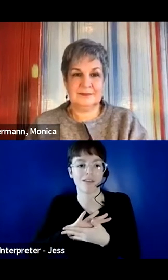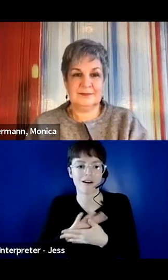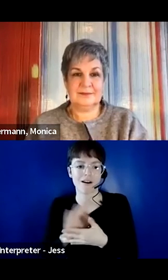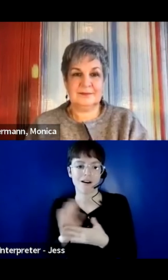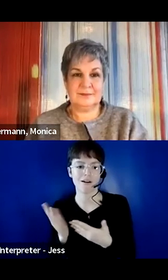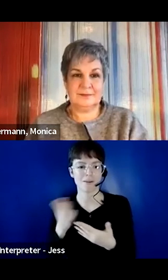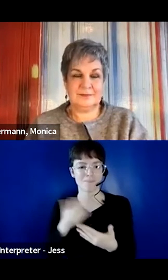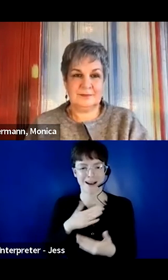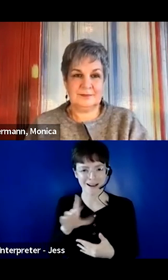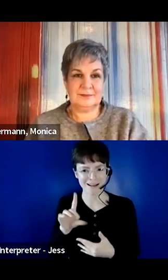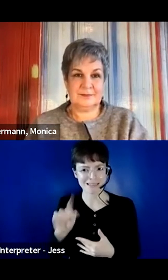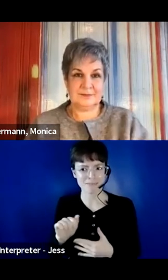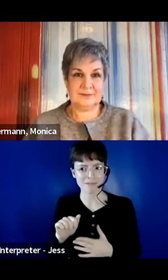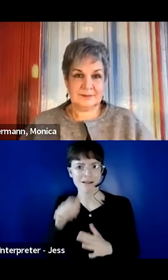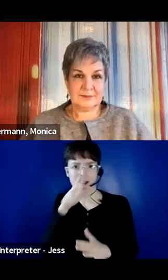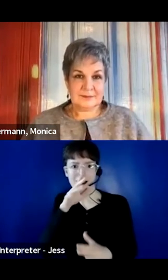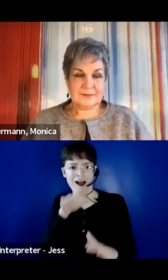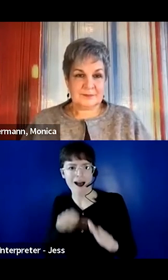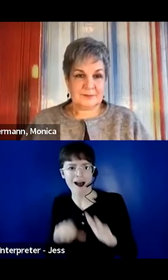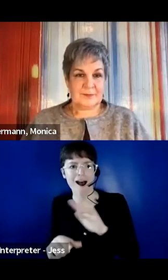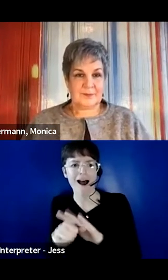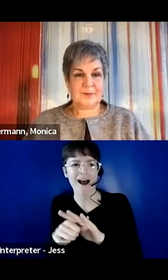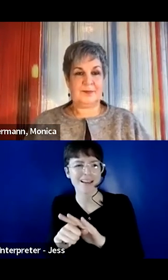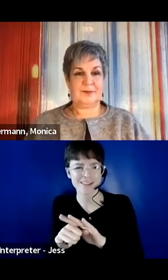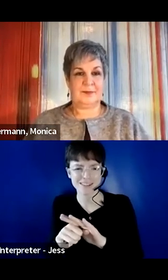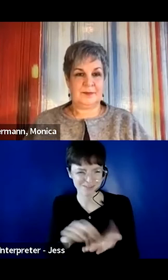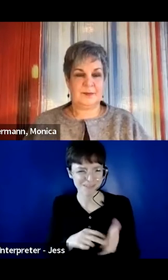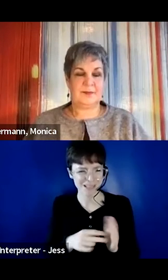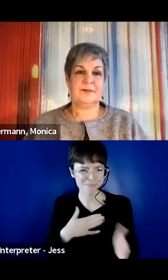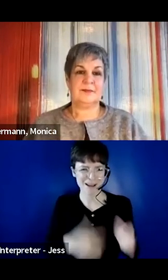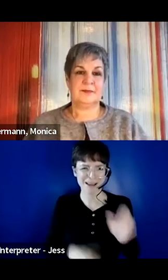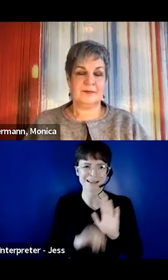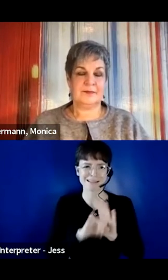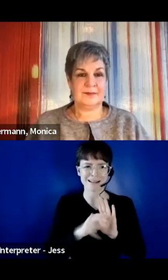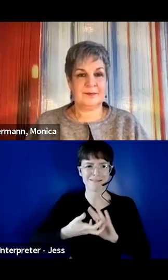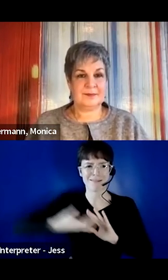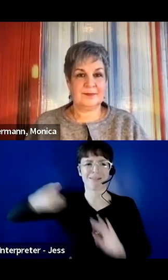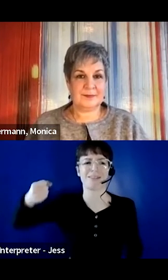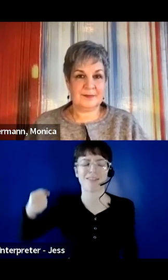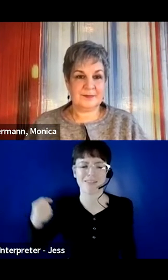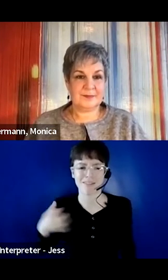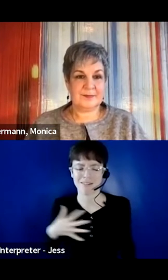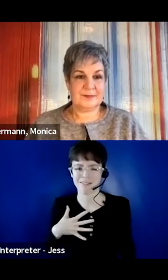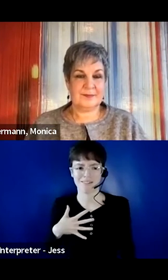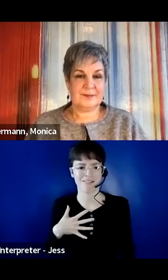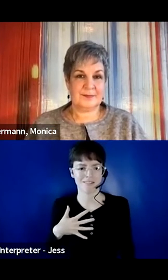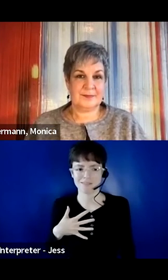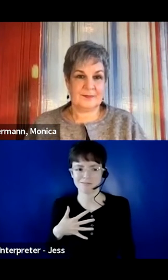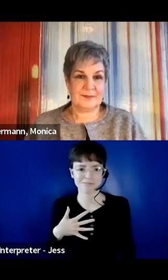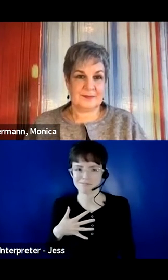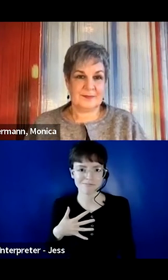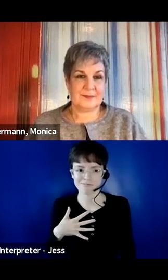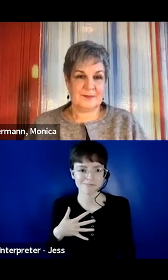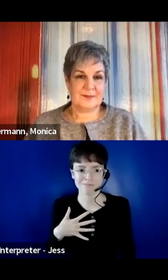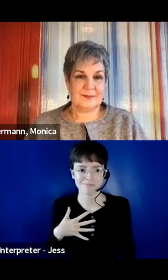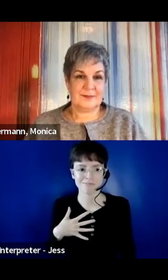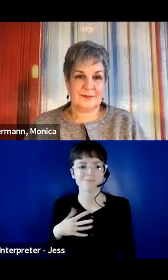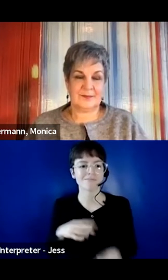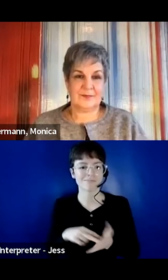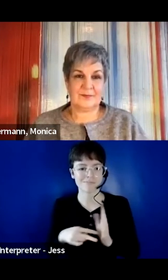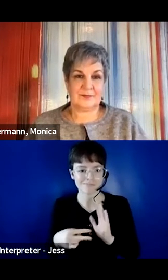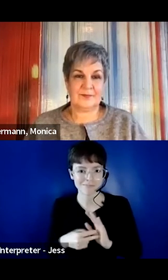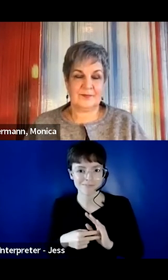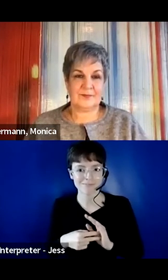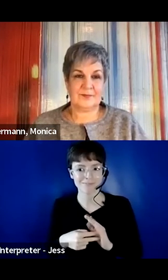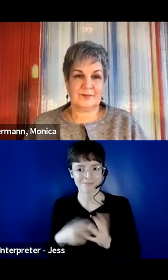would take away part of my identity. And it would eliminate the need for there to be